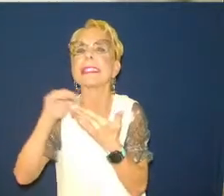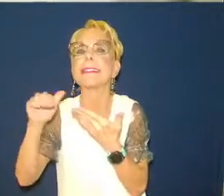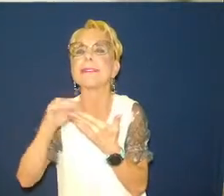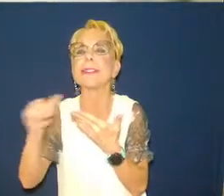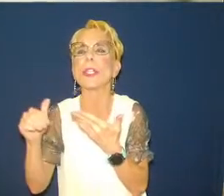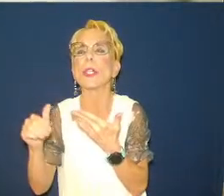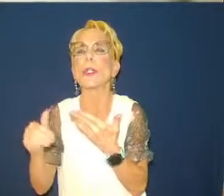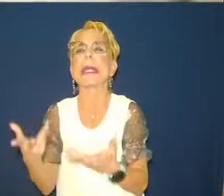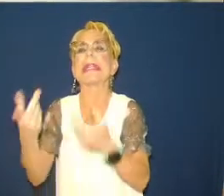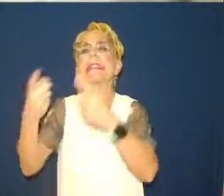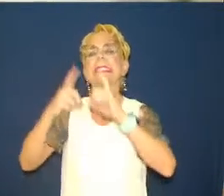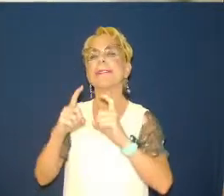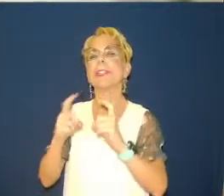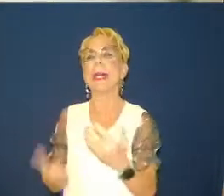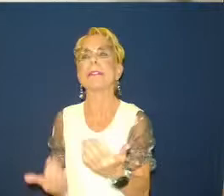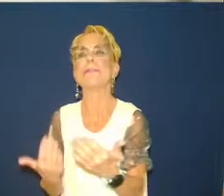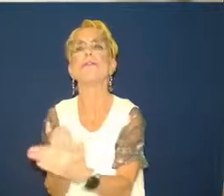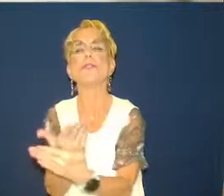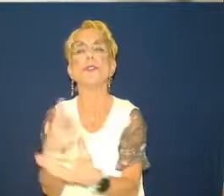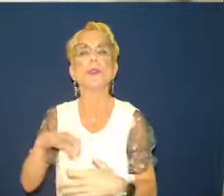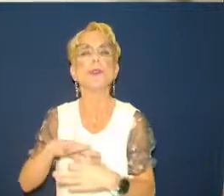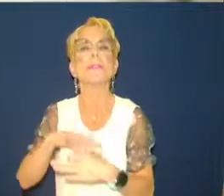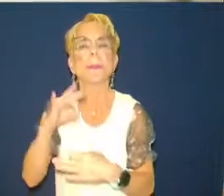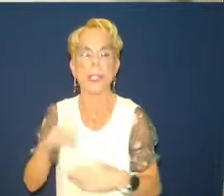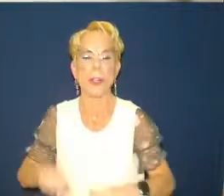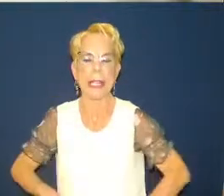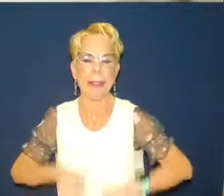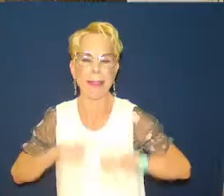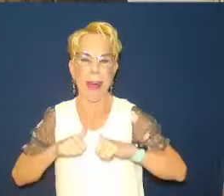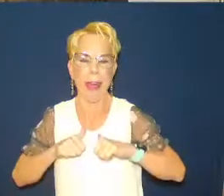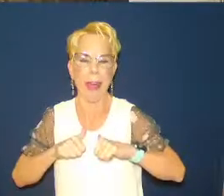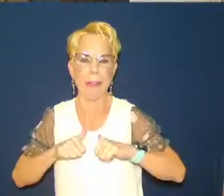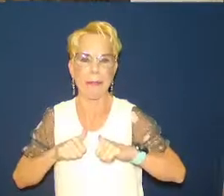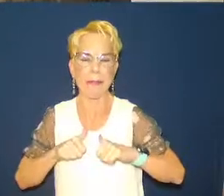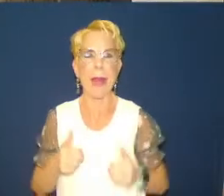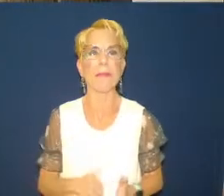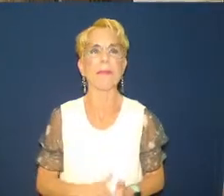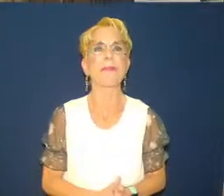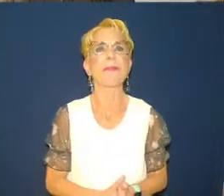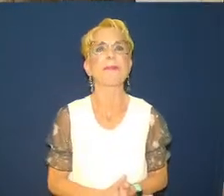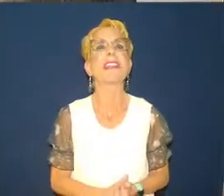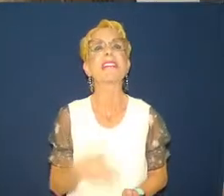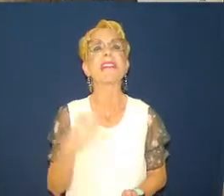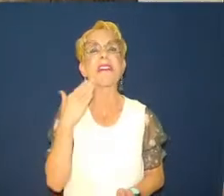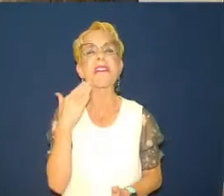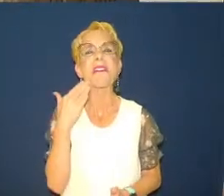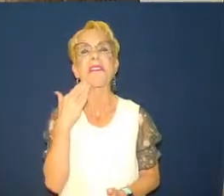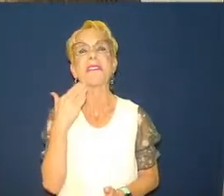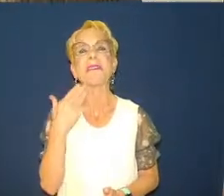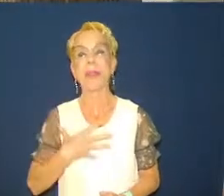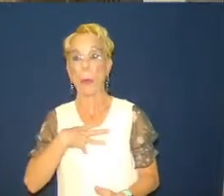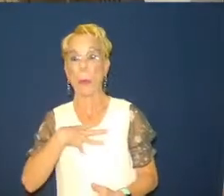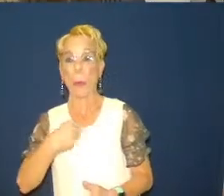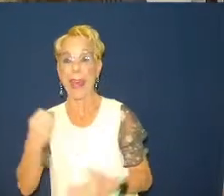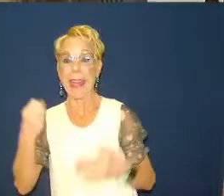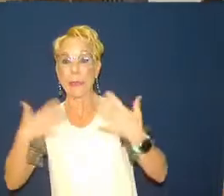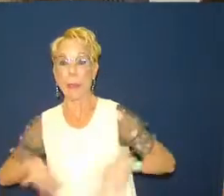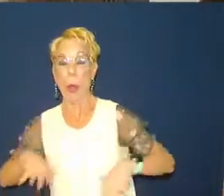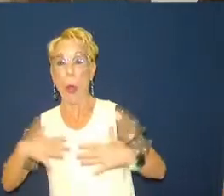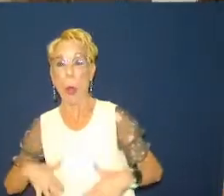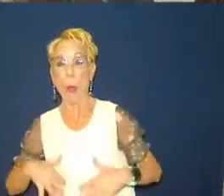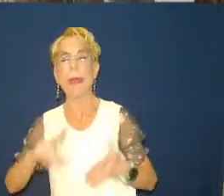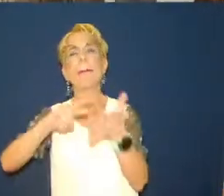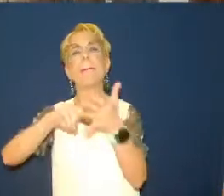overcome in Sardis would be clothed in white robes. The white toga in Rome was a symbol of victory and joy.